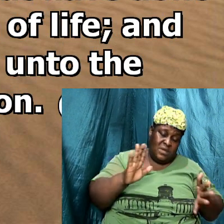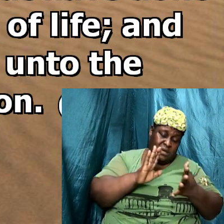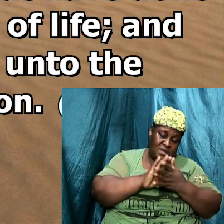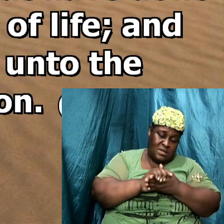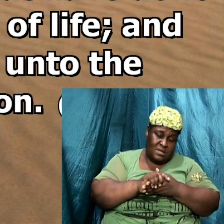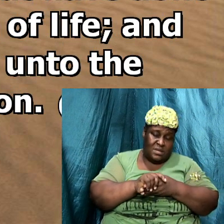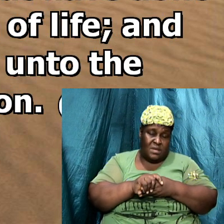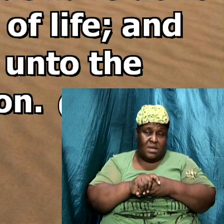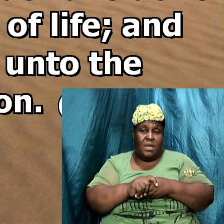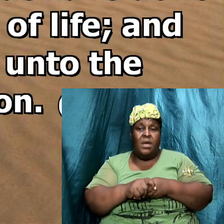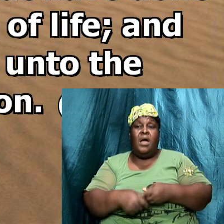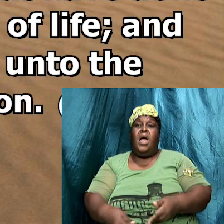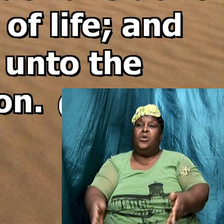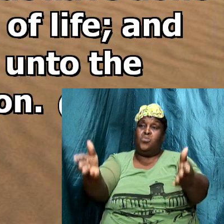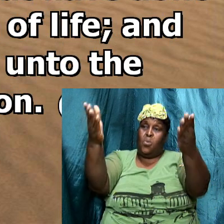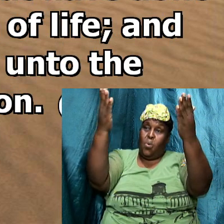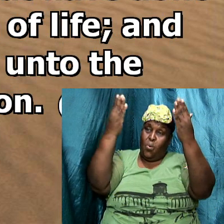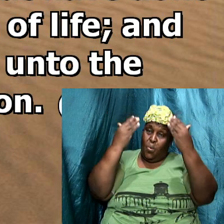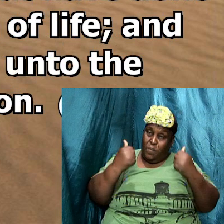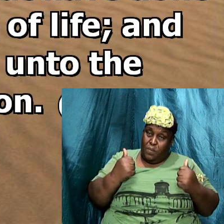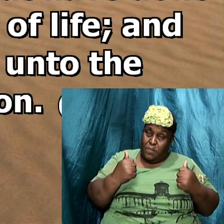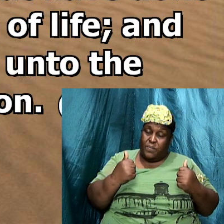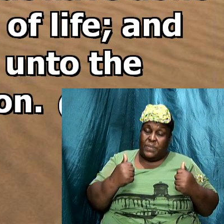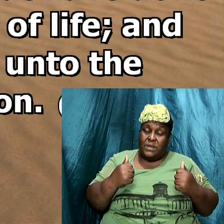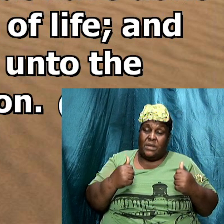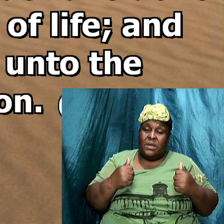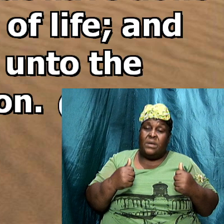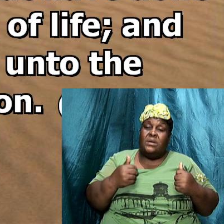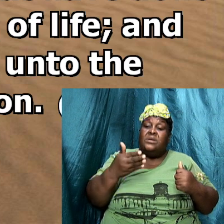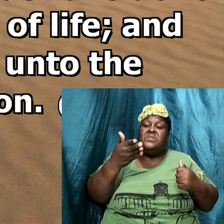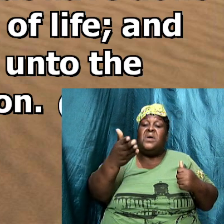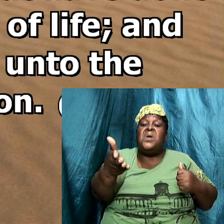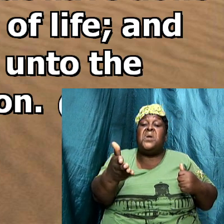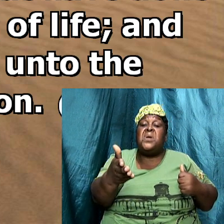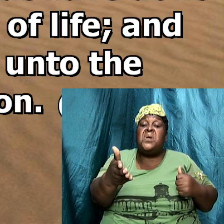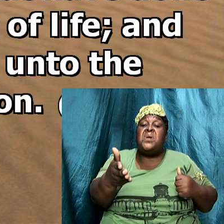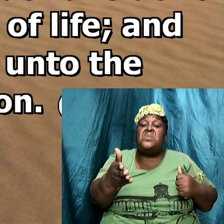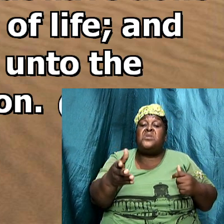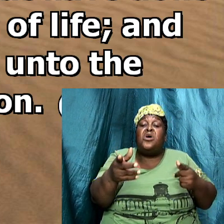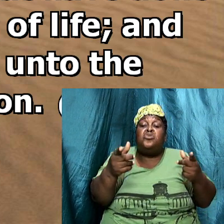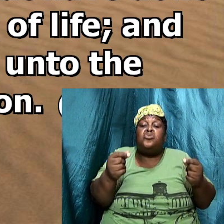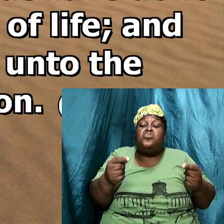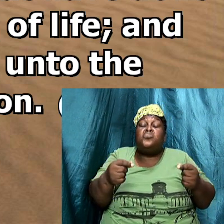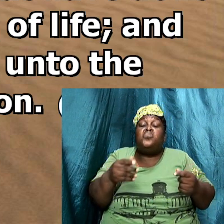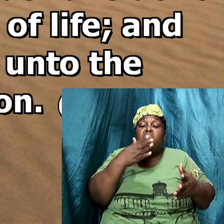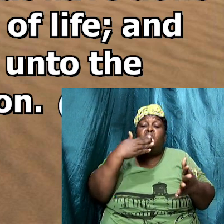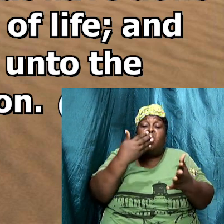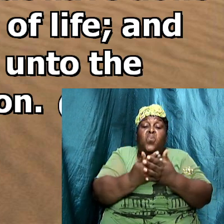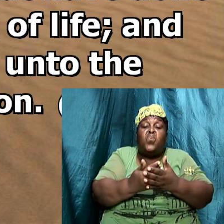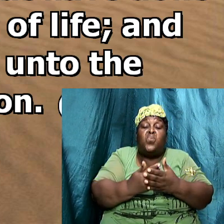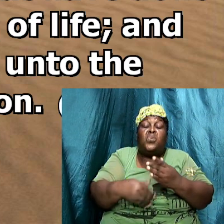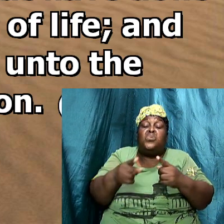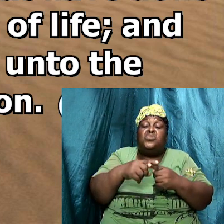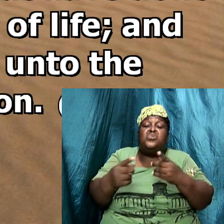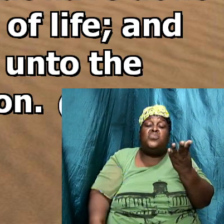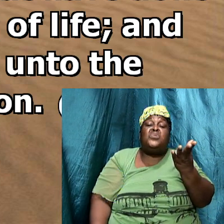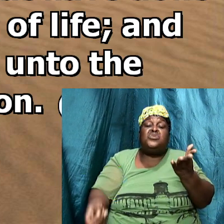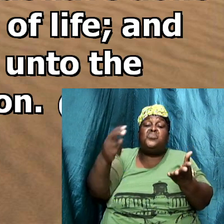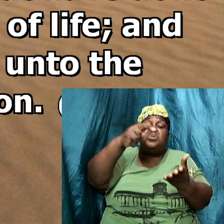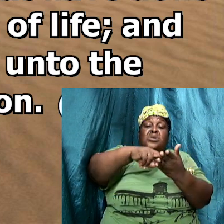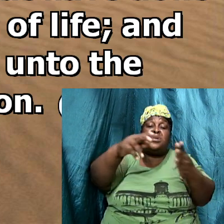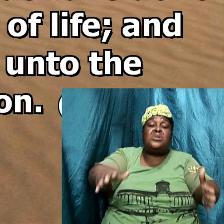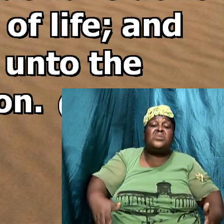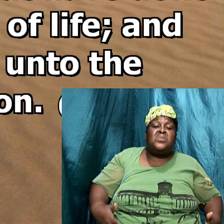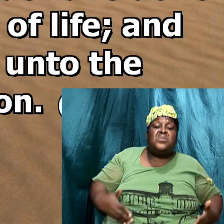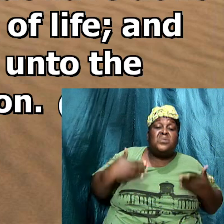and shall come forth they that have done good unto the resurrection of life and they